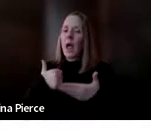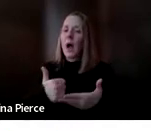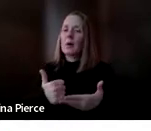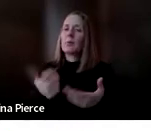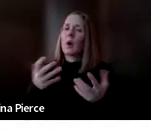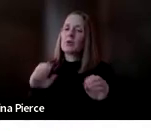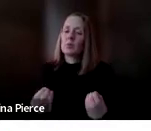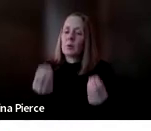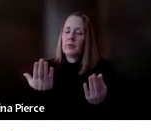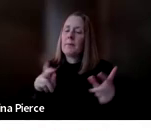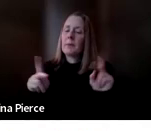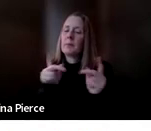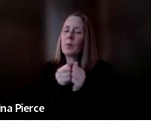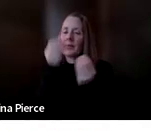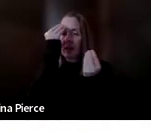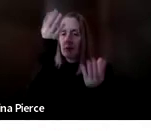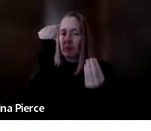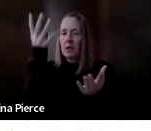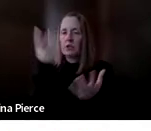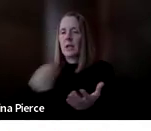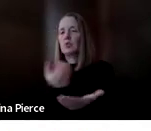to provide people with information and resources.